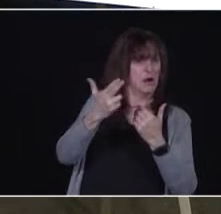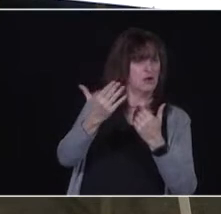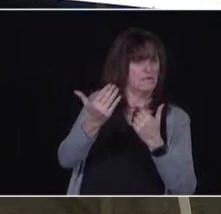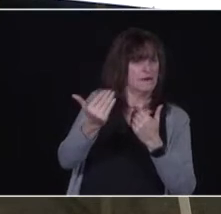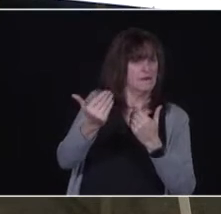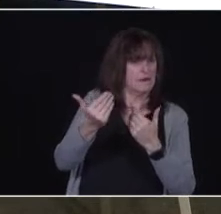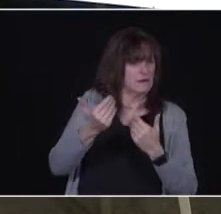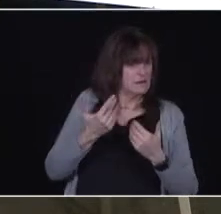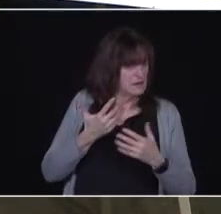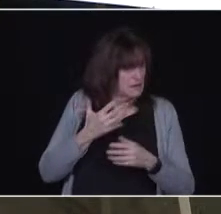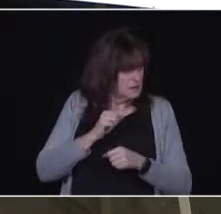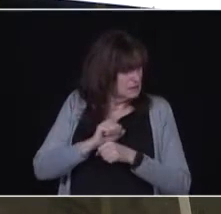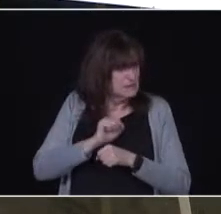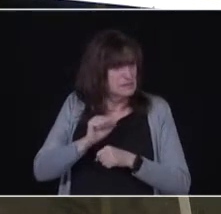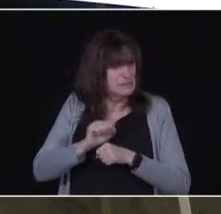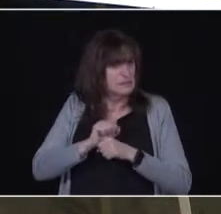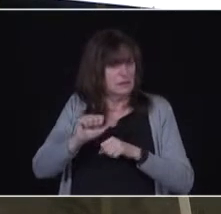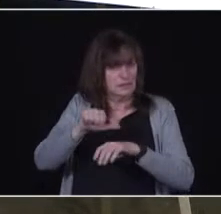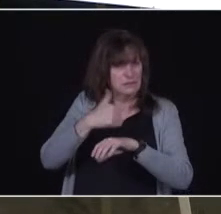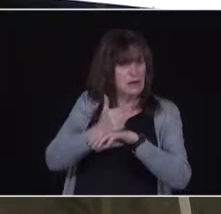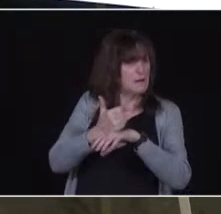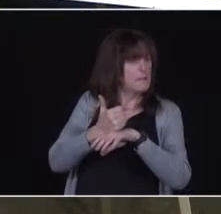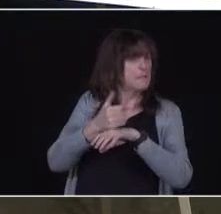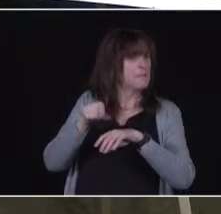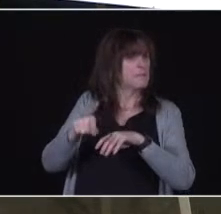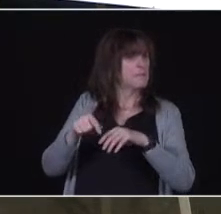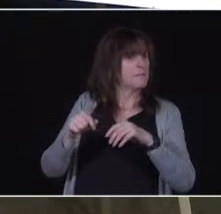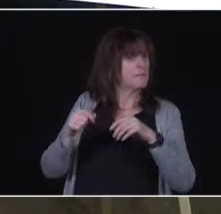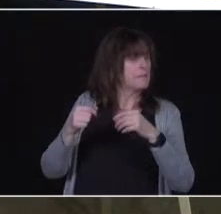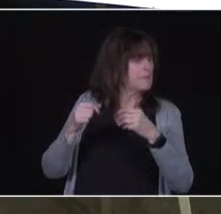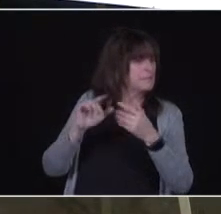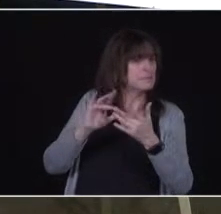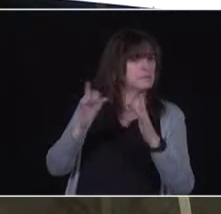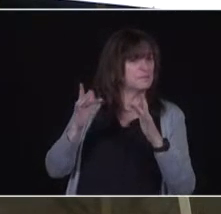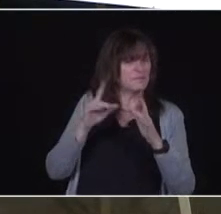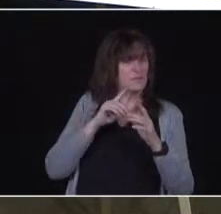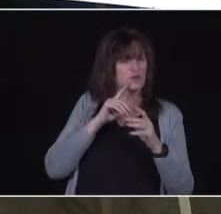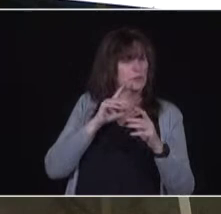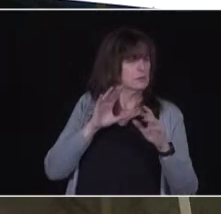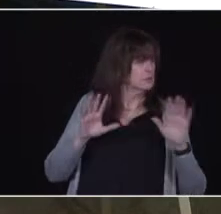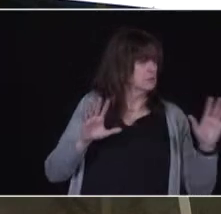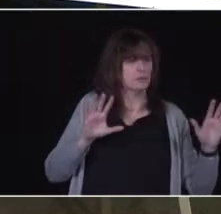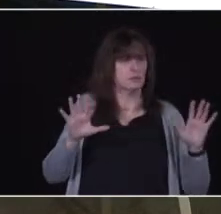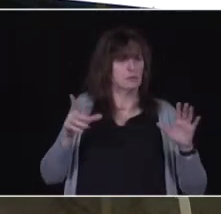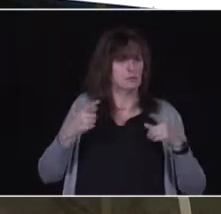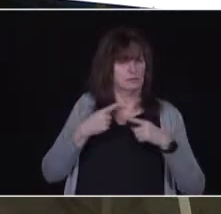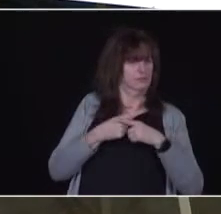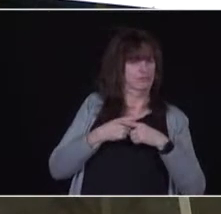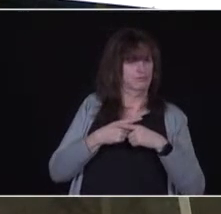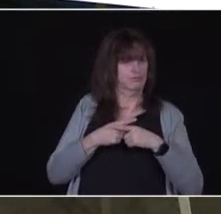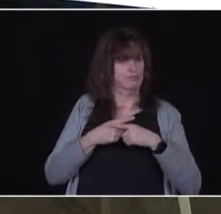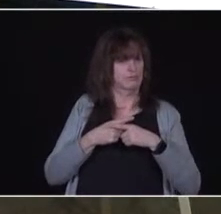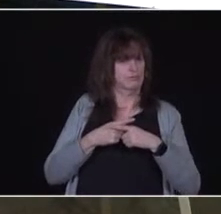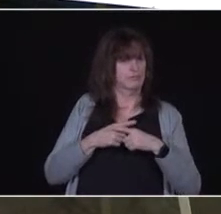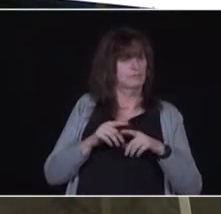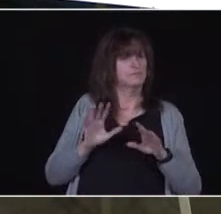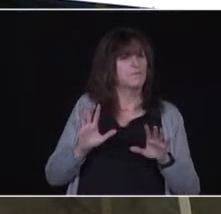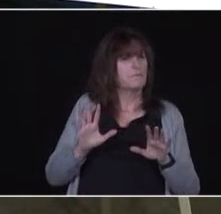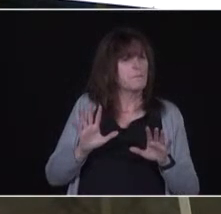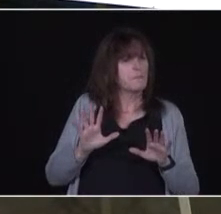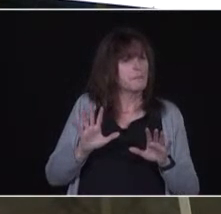it now. Can you square that? doesn't kind of make sense to me because shouldn't the province have had this